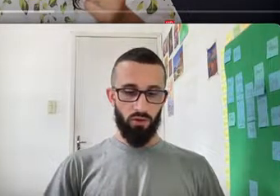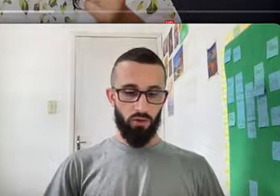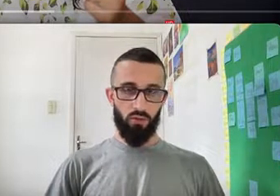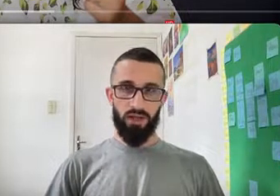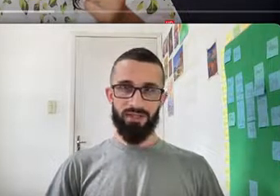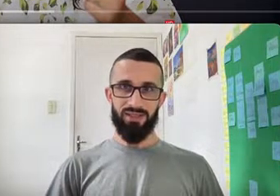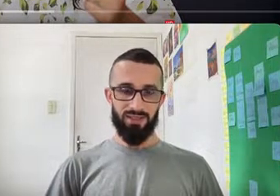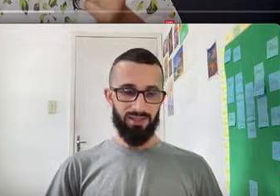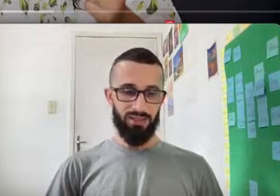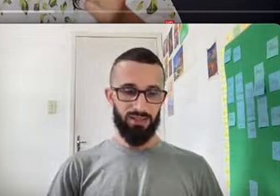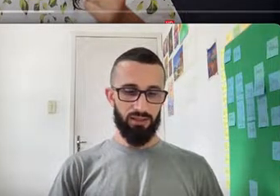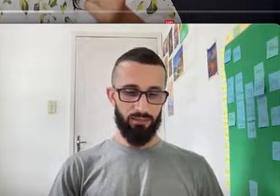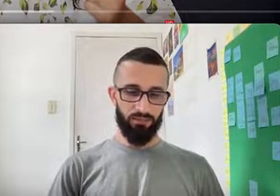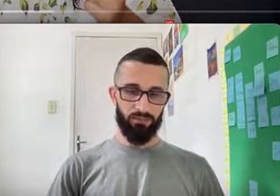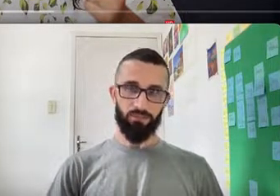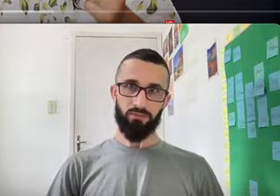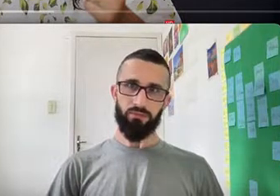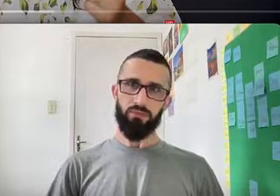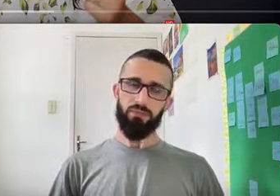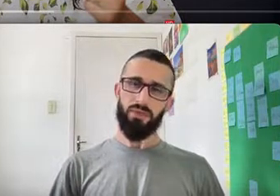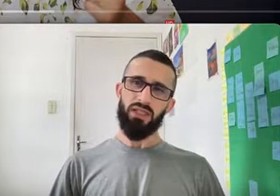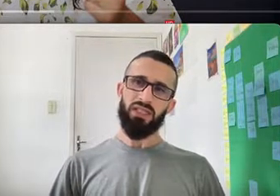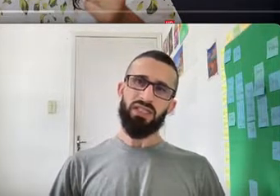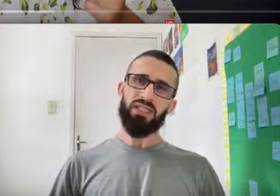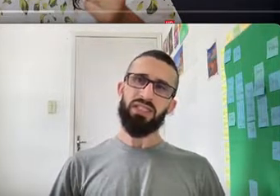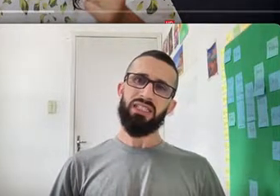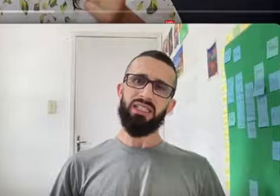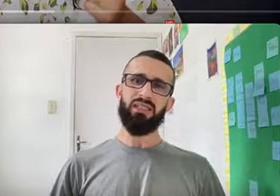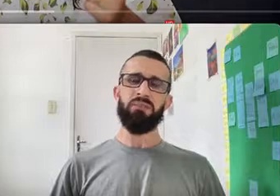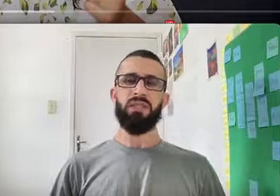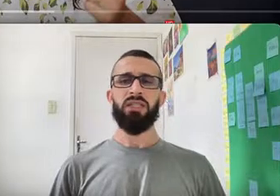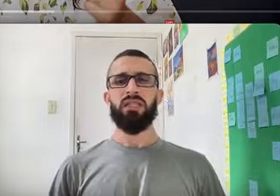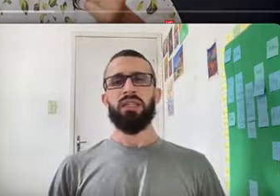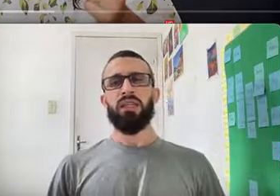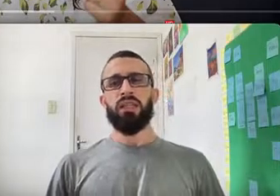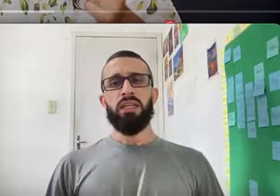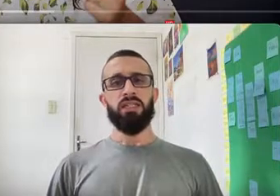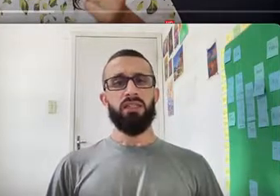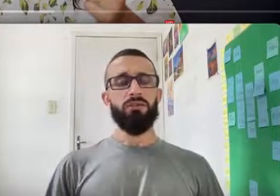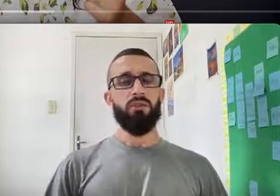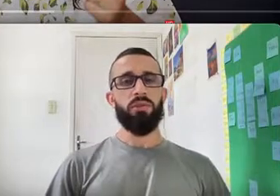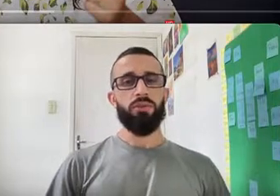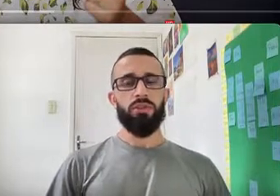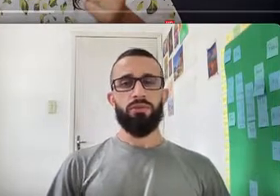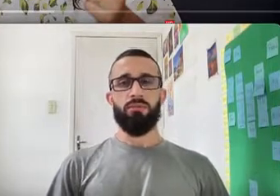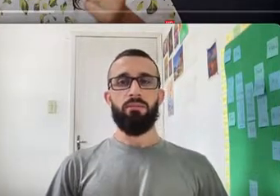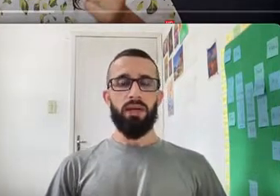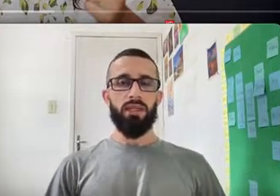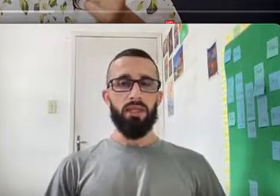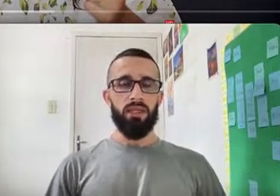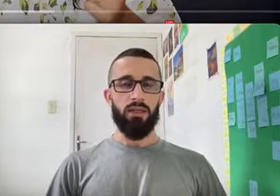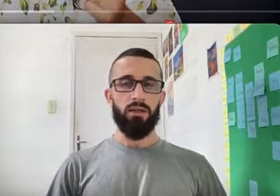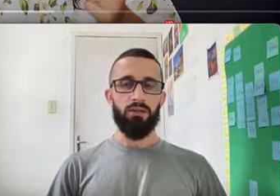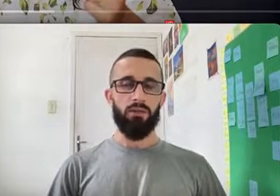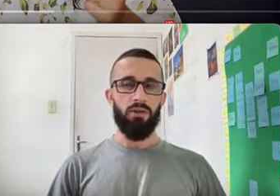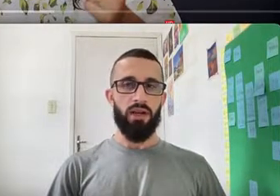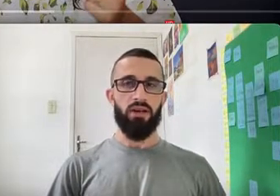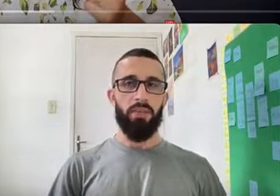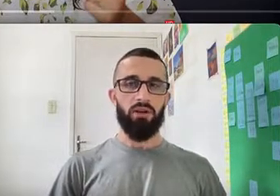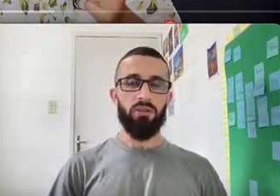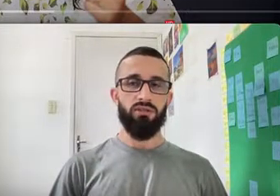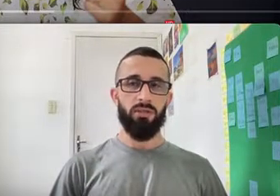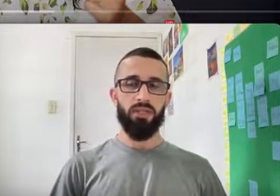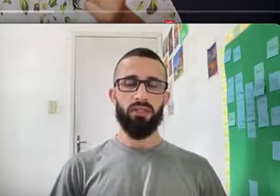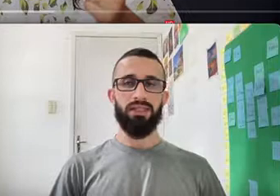Com Essa Grana Grana Is An Informal Word For Money For